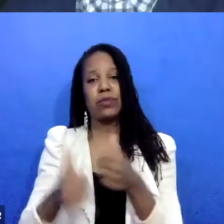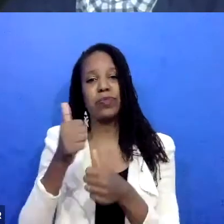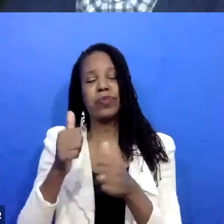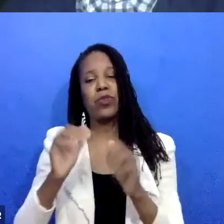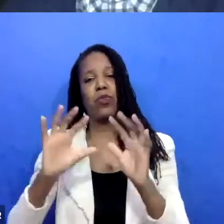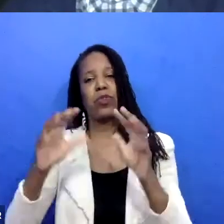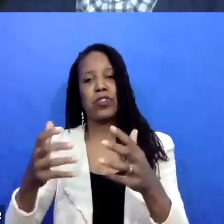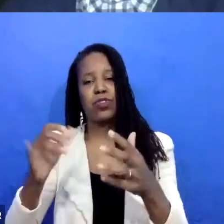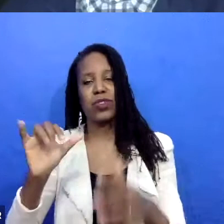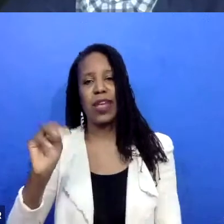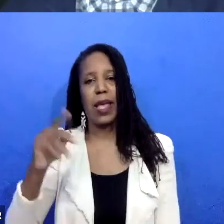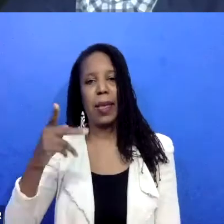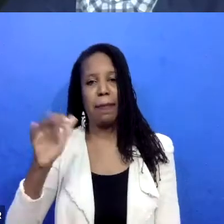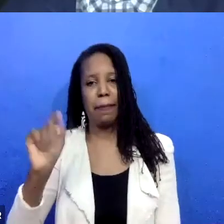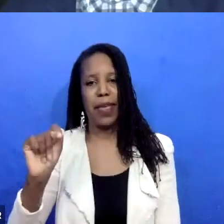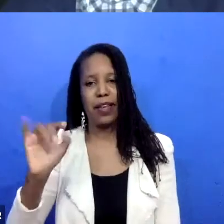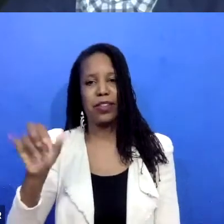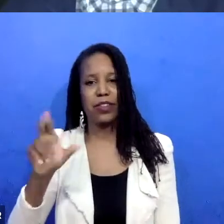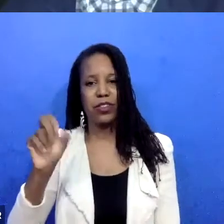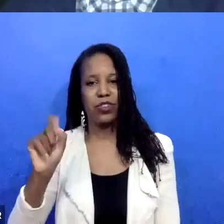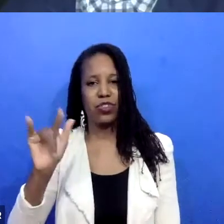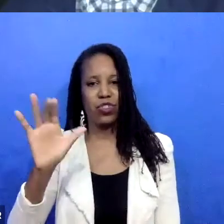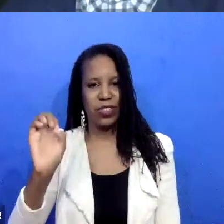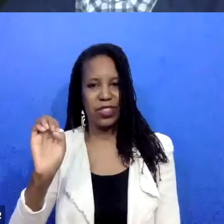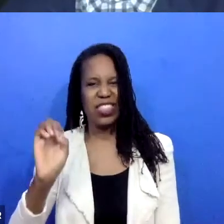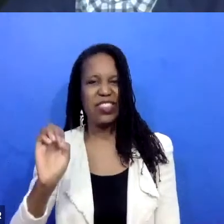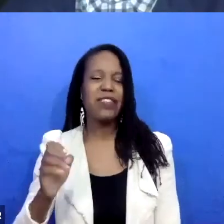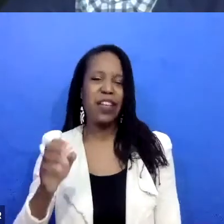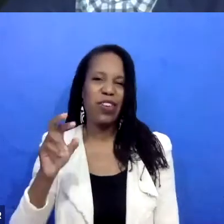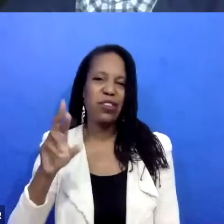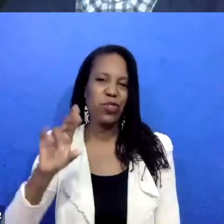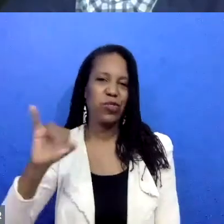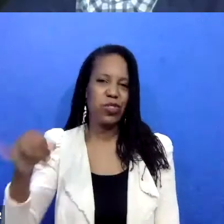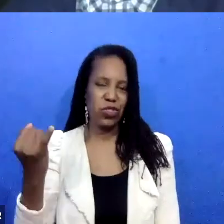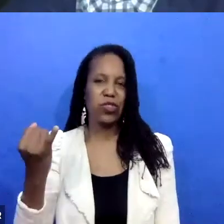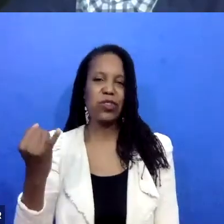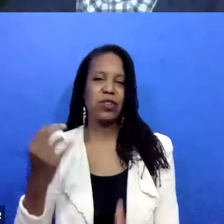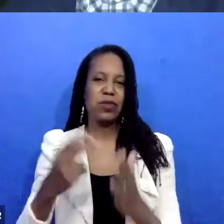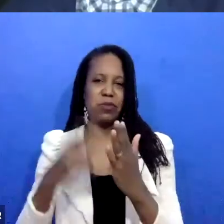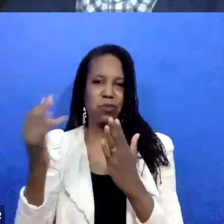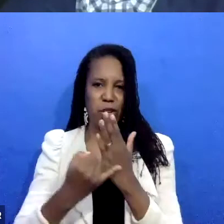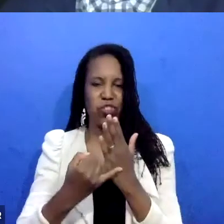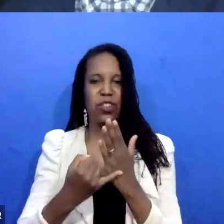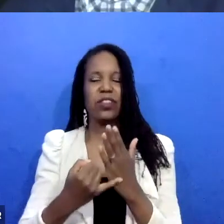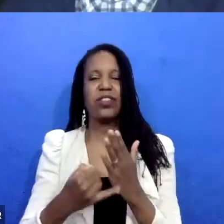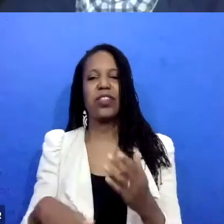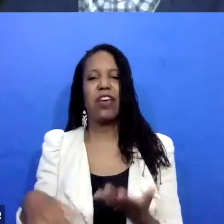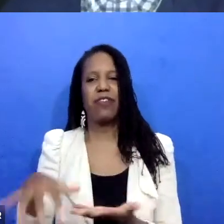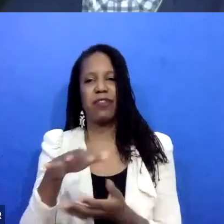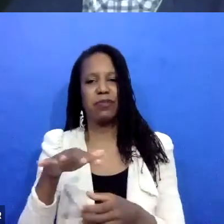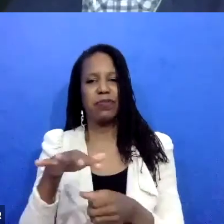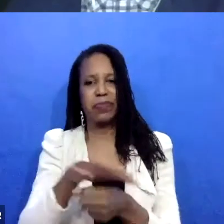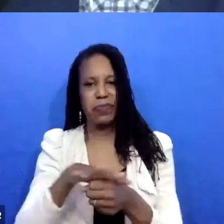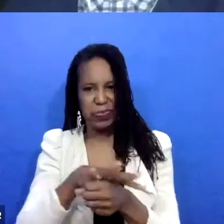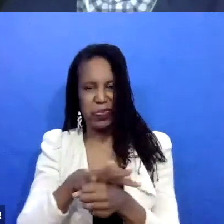Justice runs the Restorative Justice Project, which is working with seven jurisdictions across the nation, really just